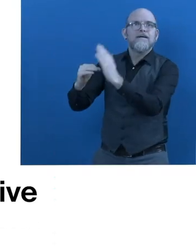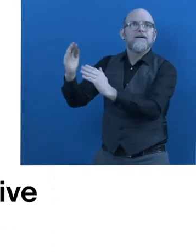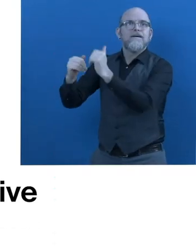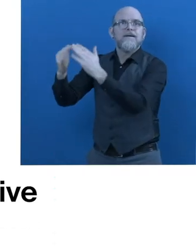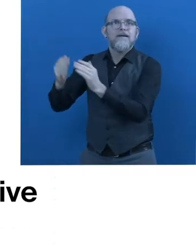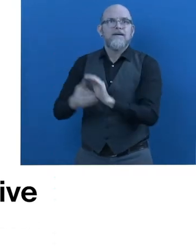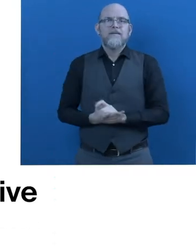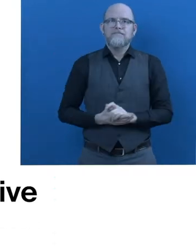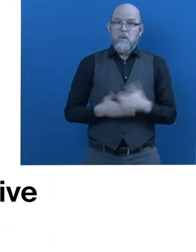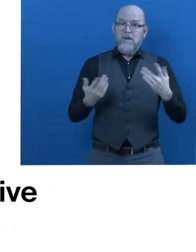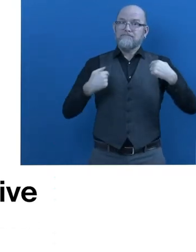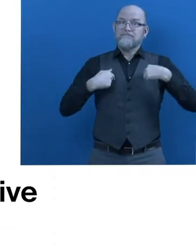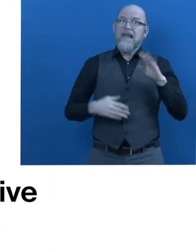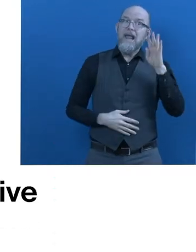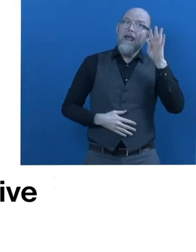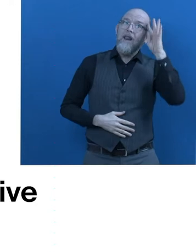about Ujawal?